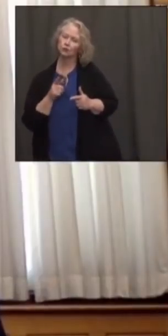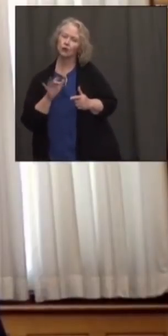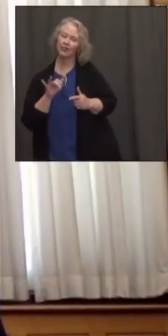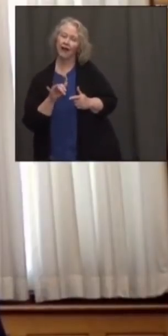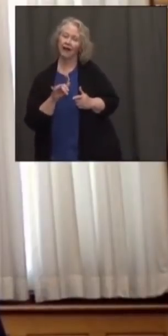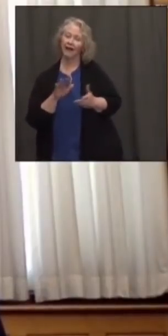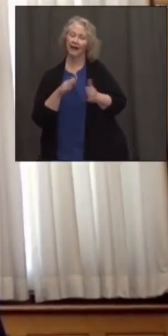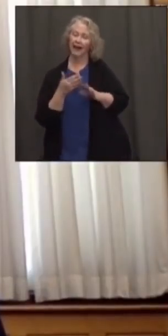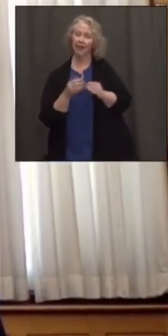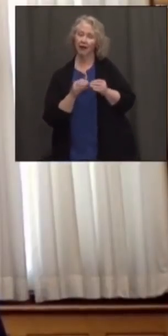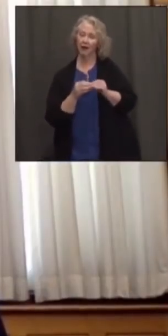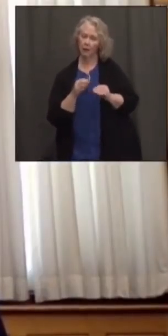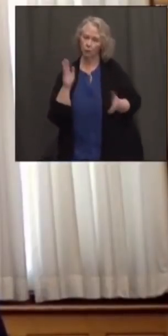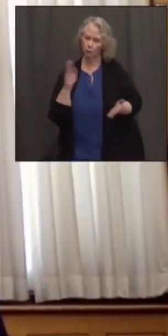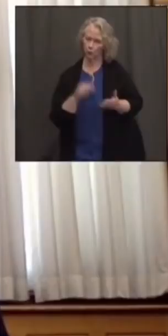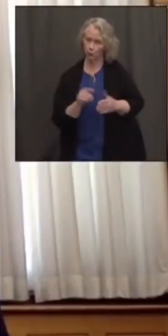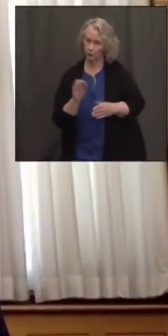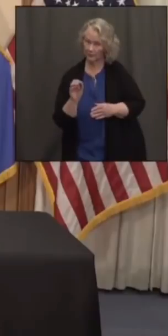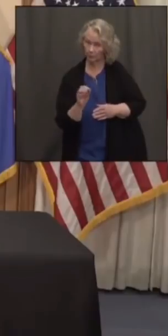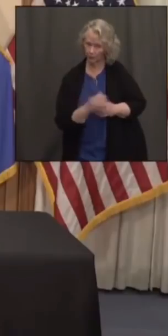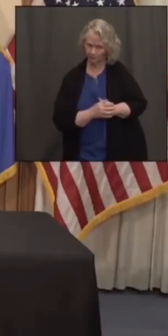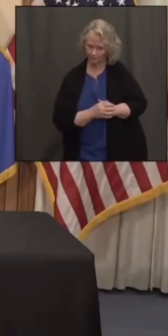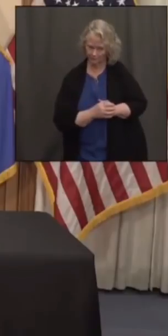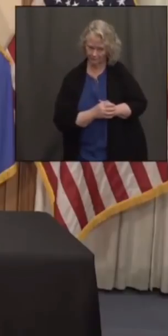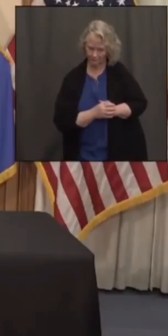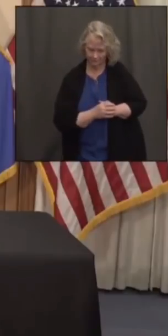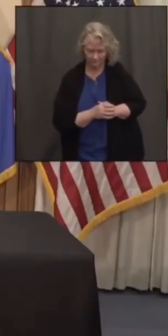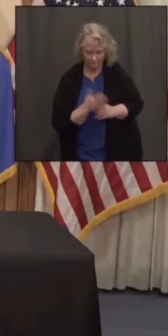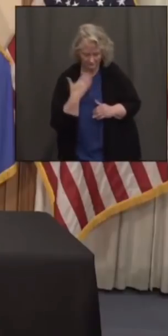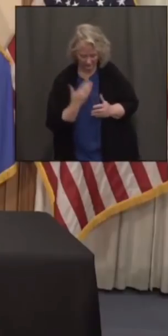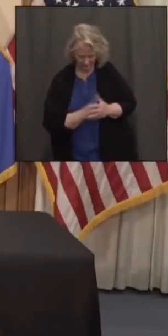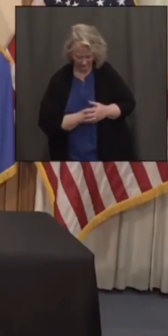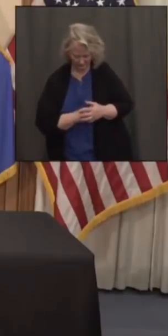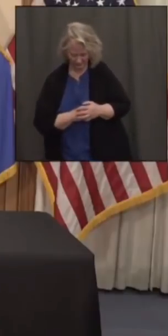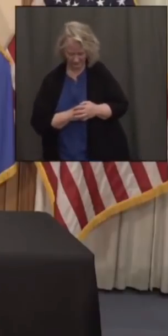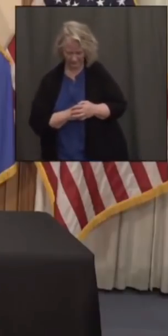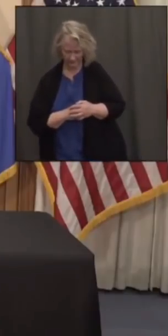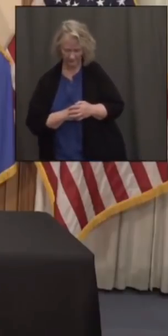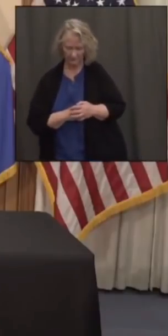to zero, hopefully, as soon as possible. Great. Thanks a lot, you guys.